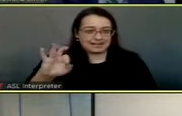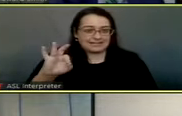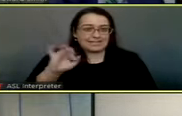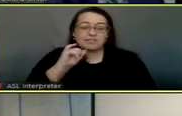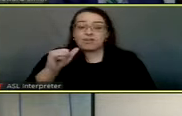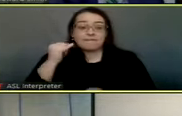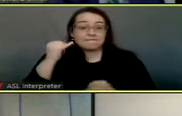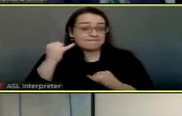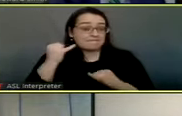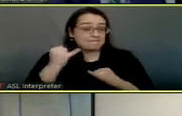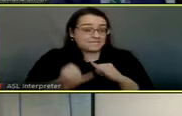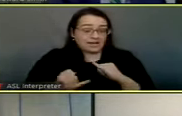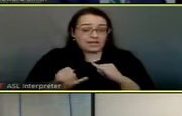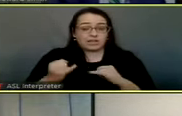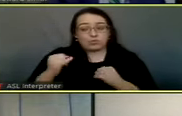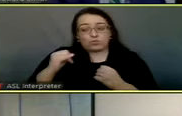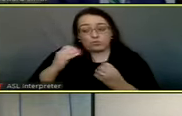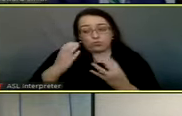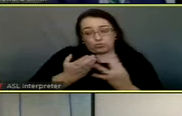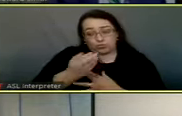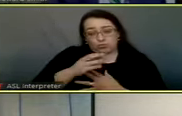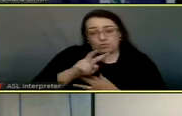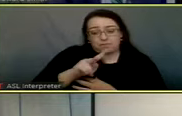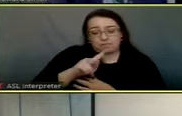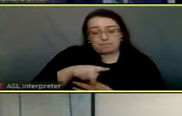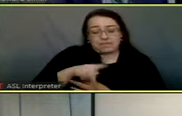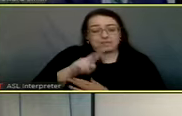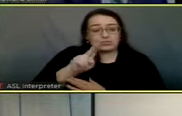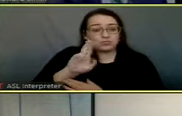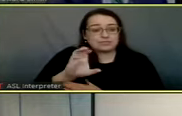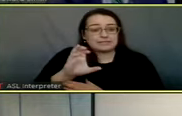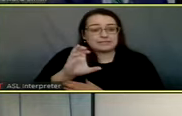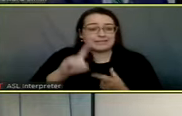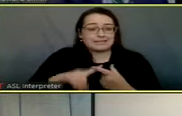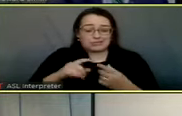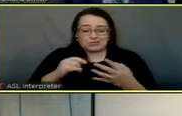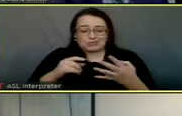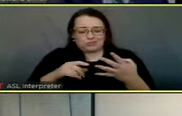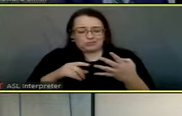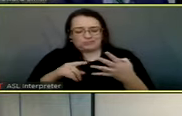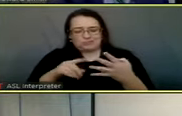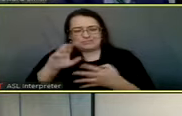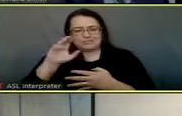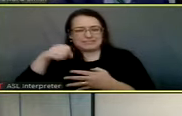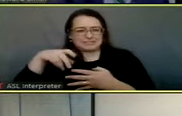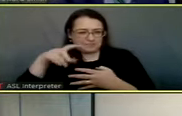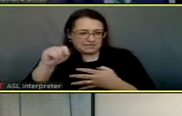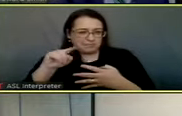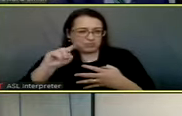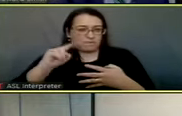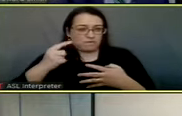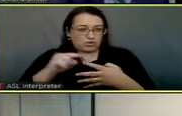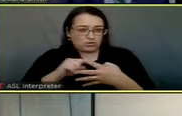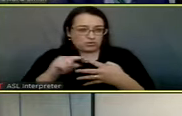through the PUC until September, until late in August of, or maybe September 1st of 2020.